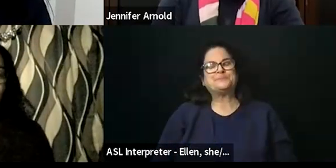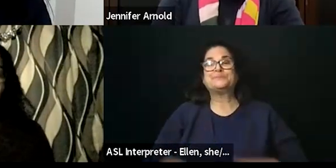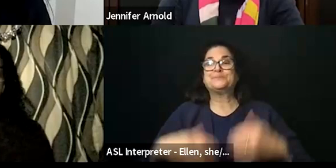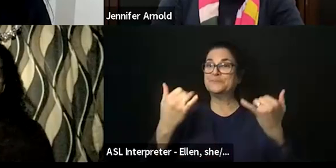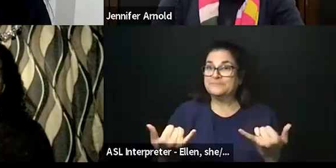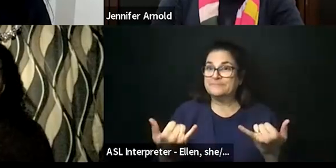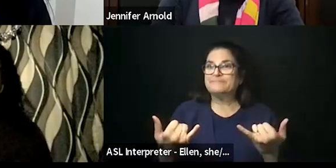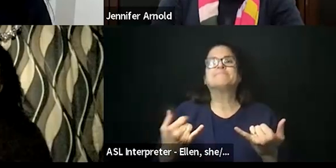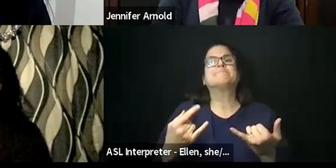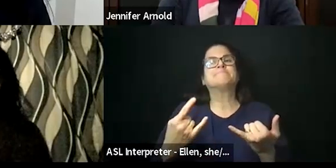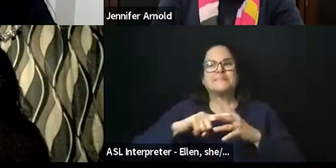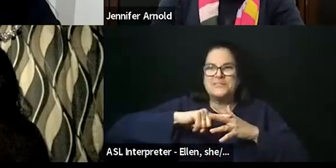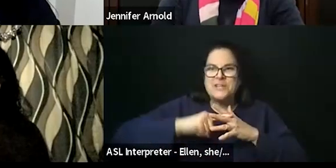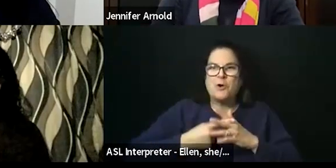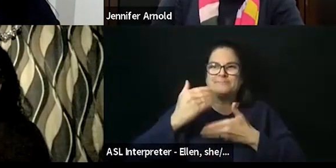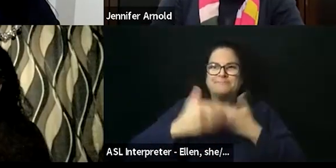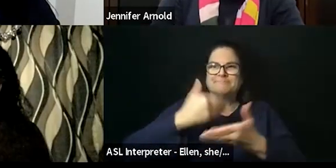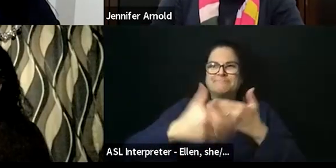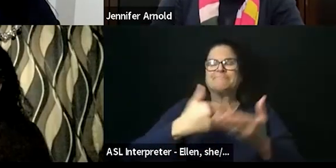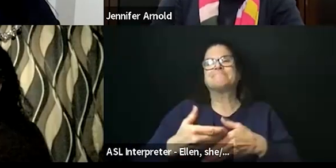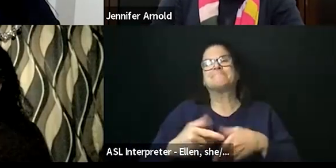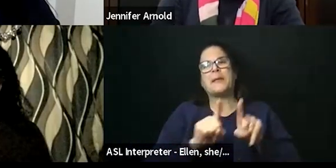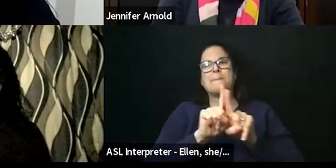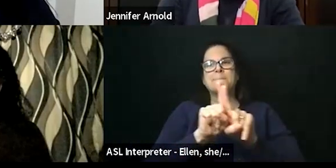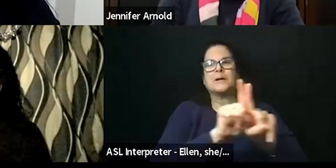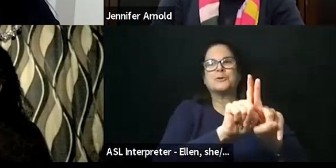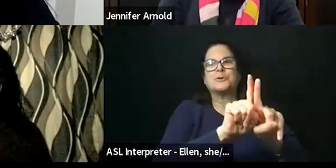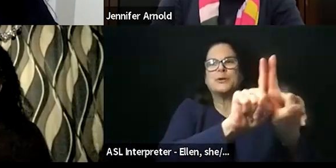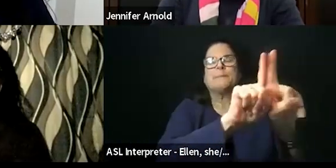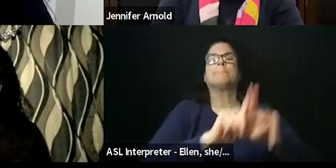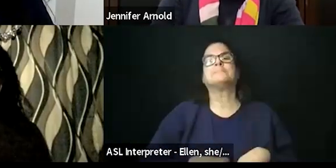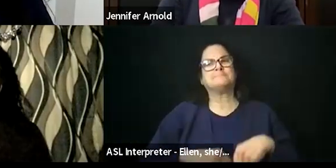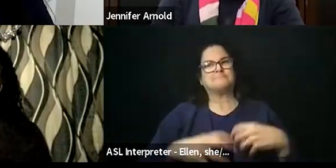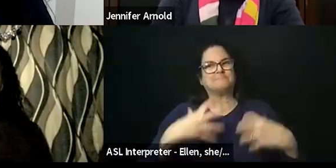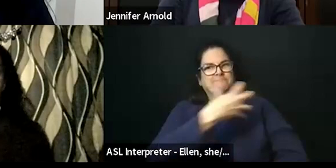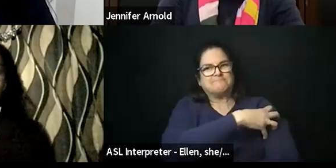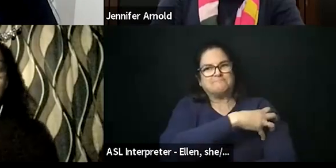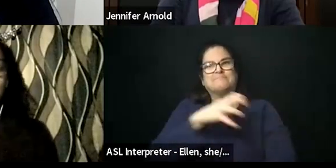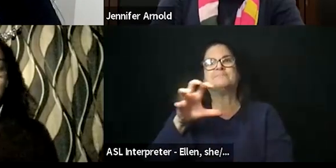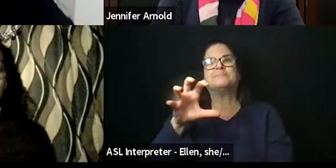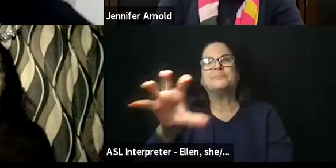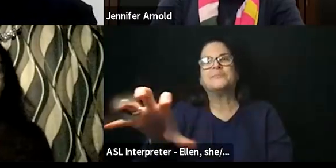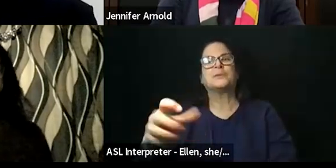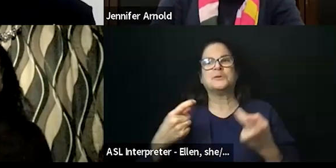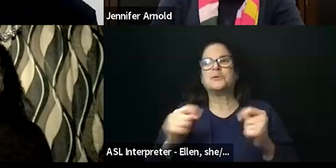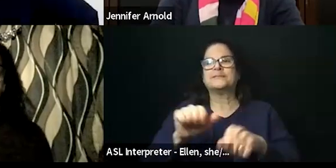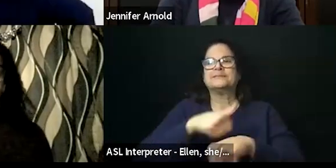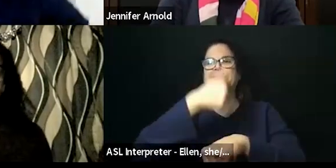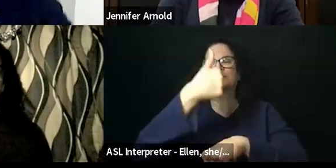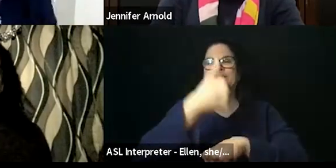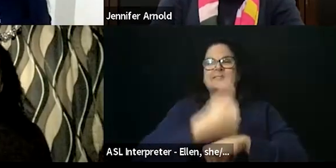mentorship and empowerment as we seek to create a more inclusive and equitable future for medical